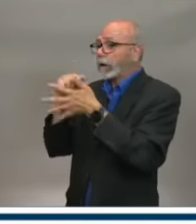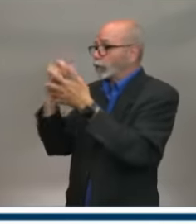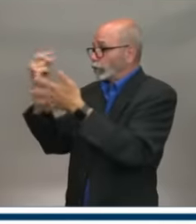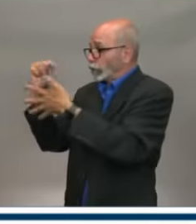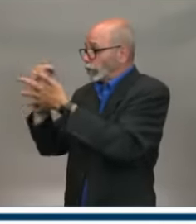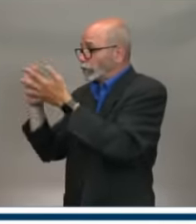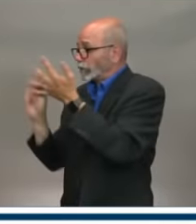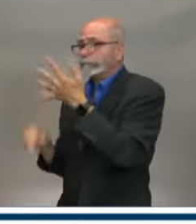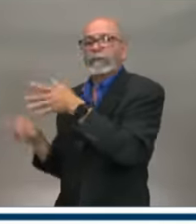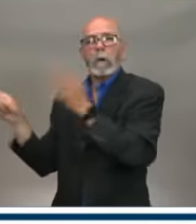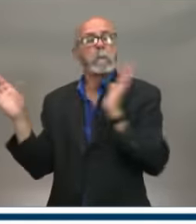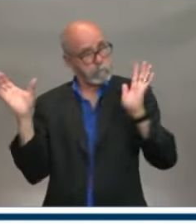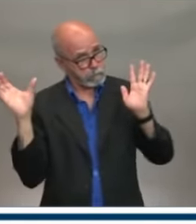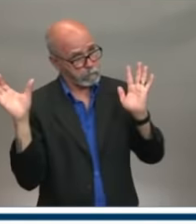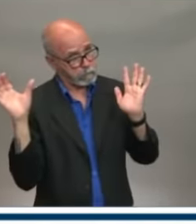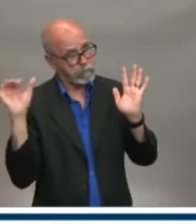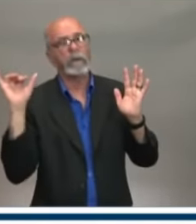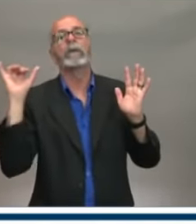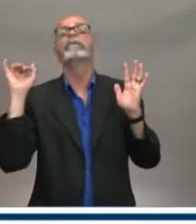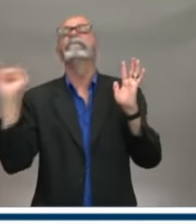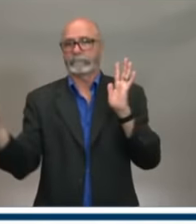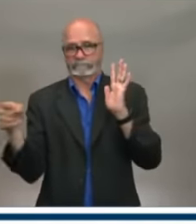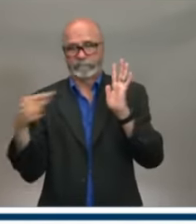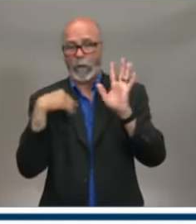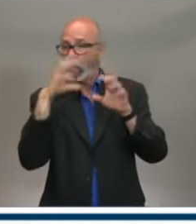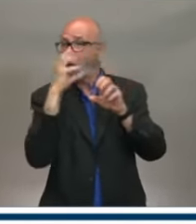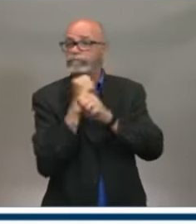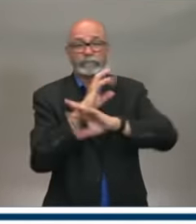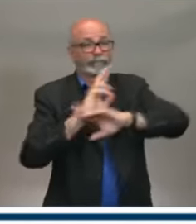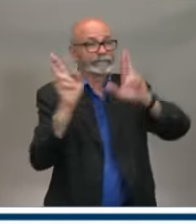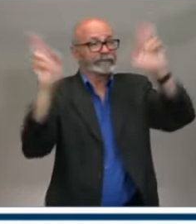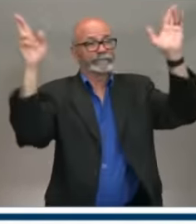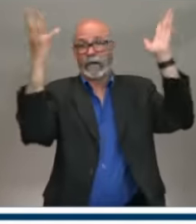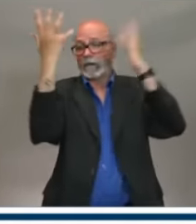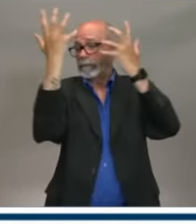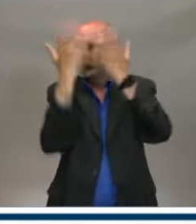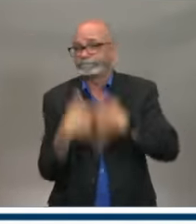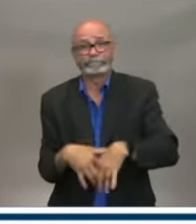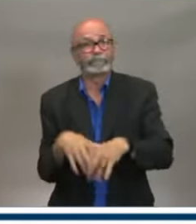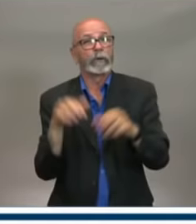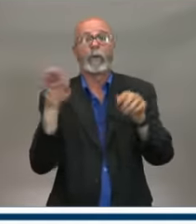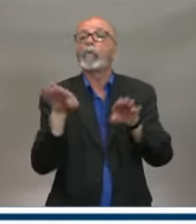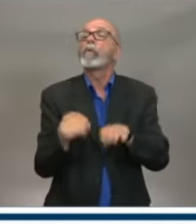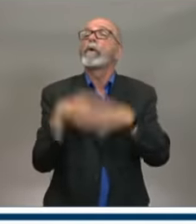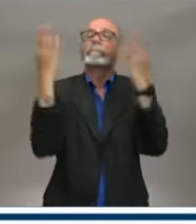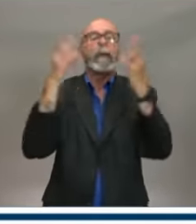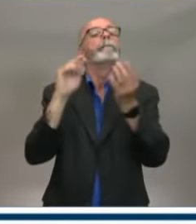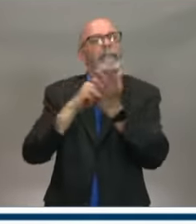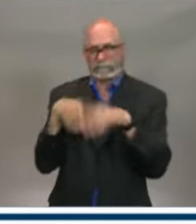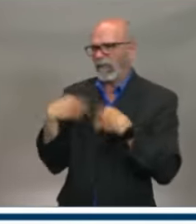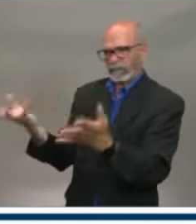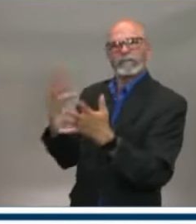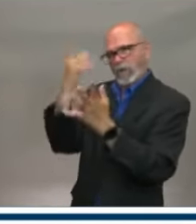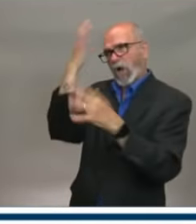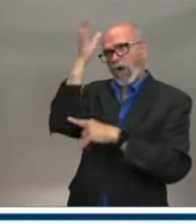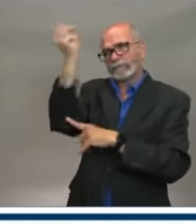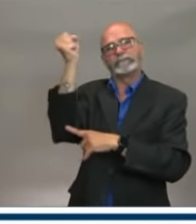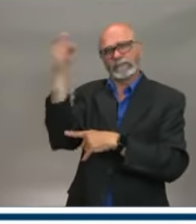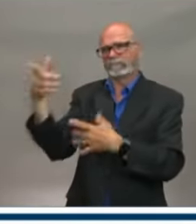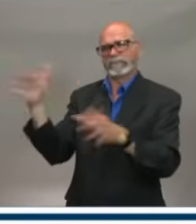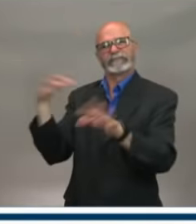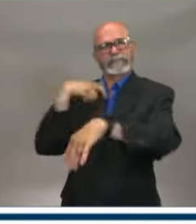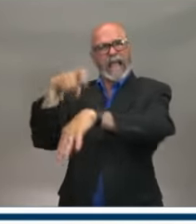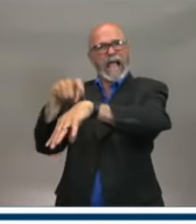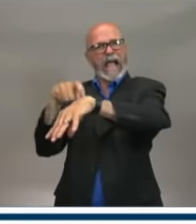starting to prepare, and they've had lots of time to do that. So, we continue to work with that